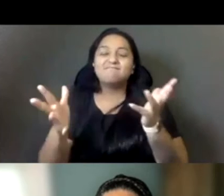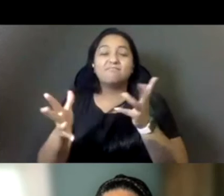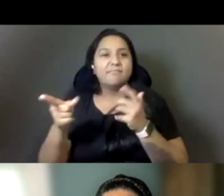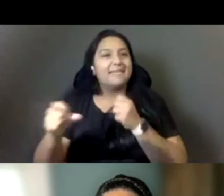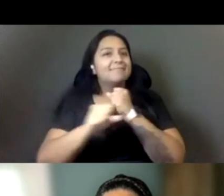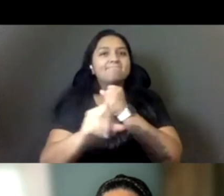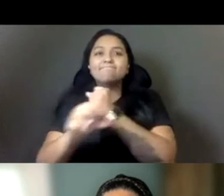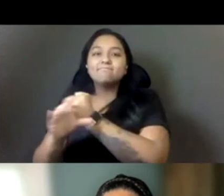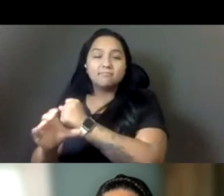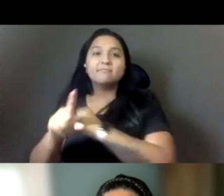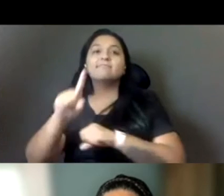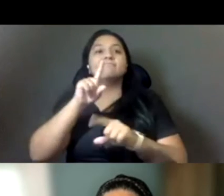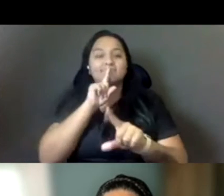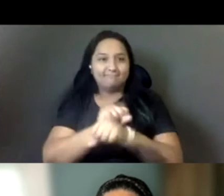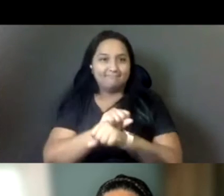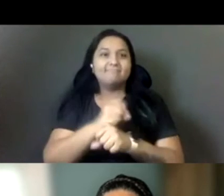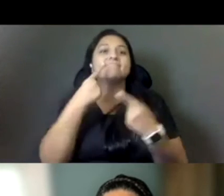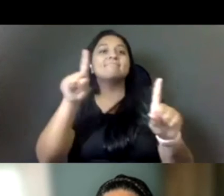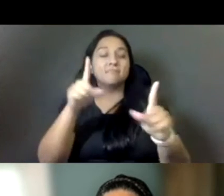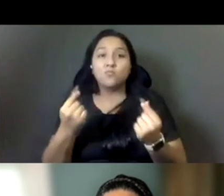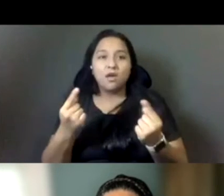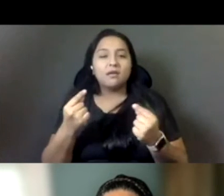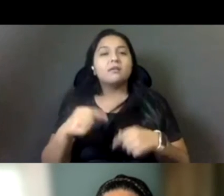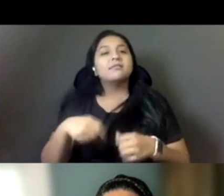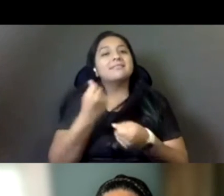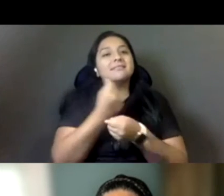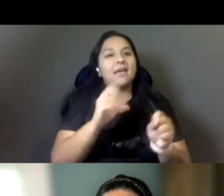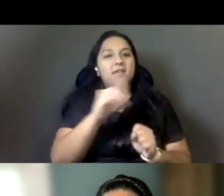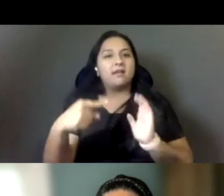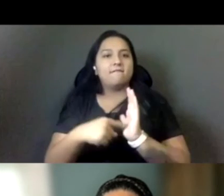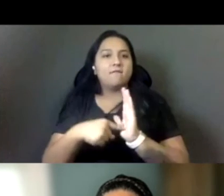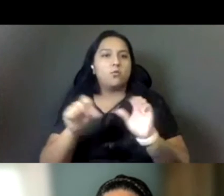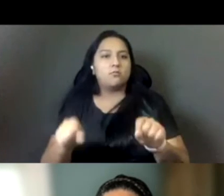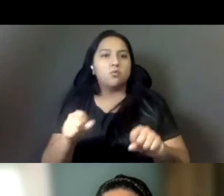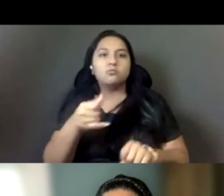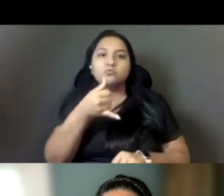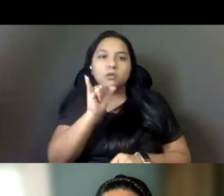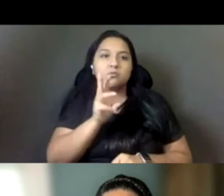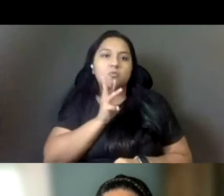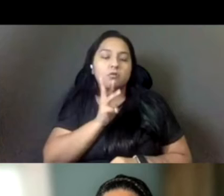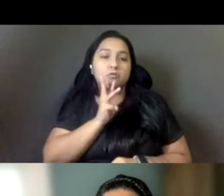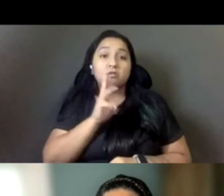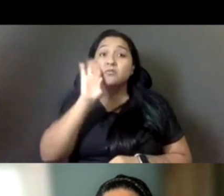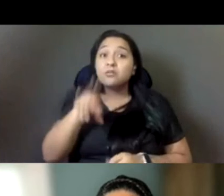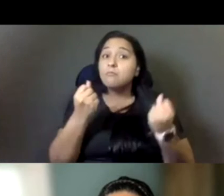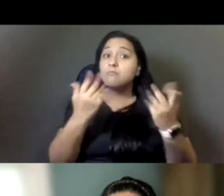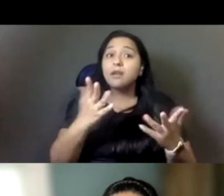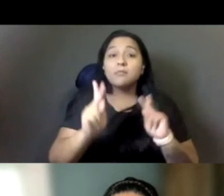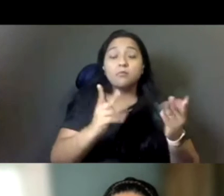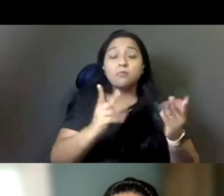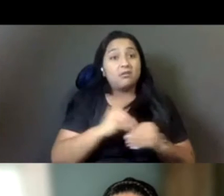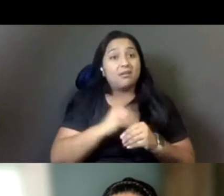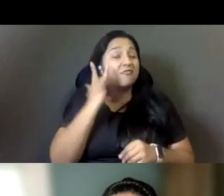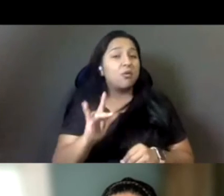on was a safe and affordable drinking water. We know over a million Californians don't have access to safe, affordable drinking water in their homes and schools.